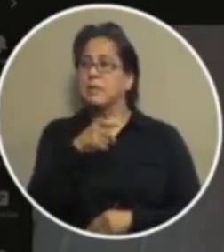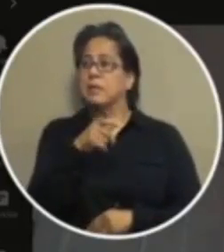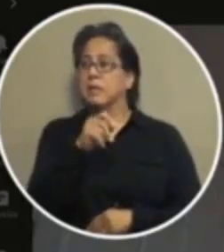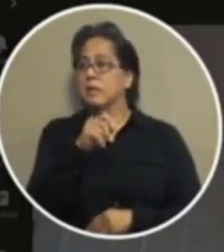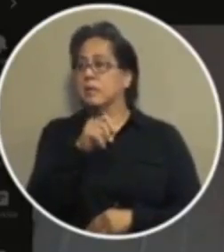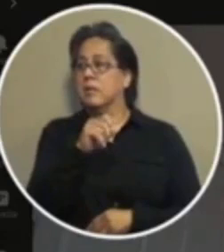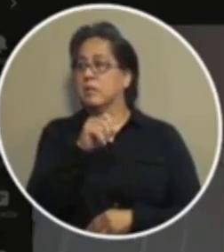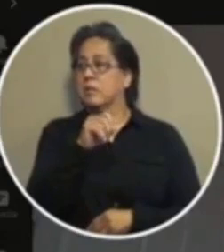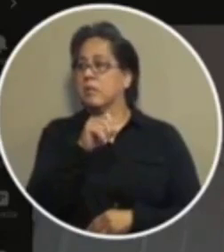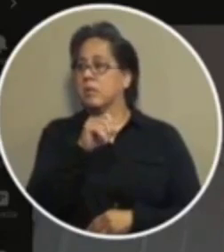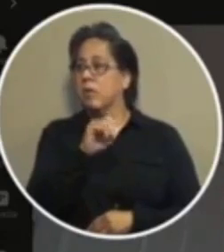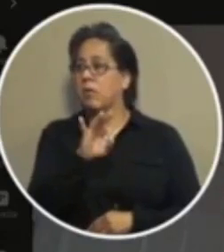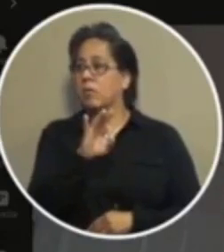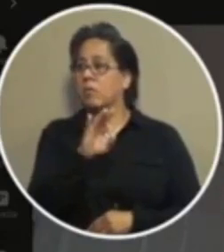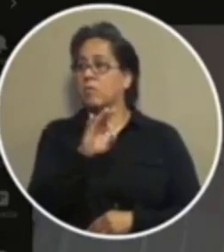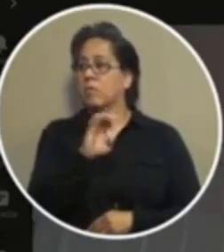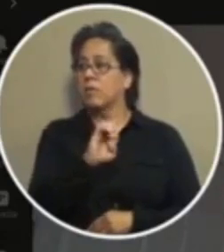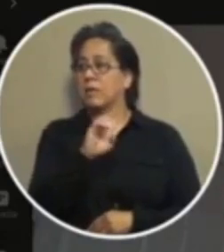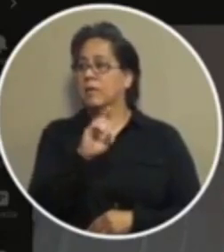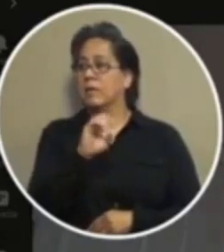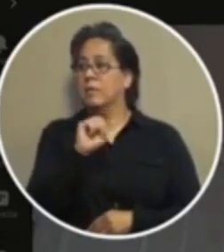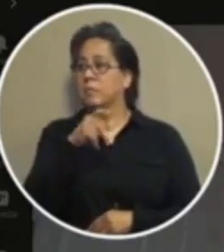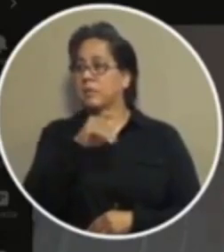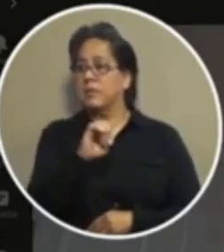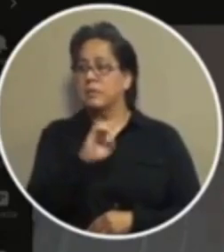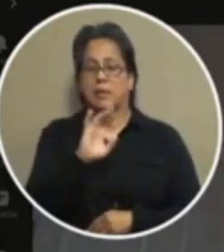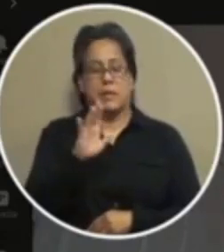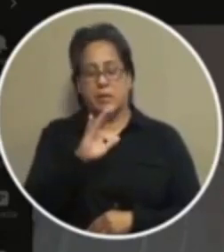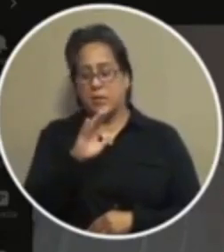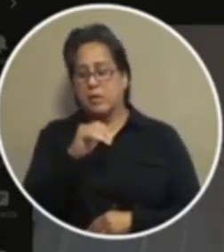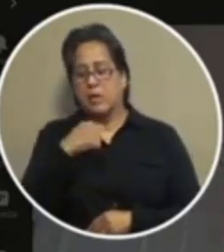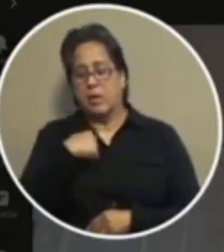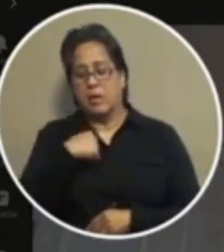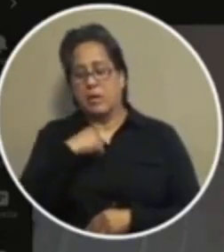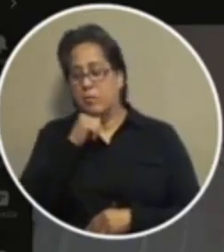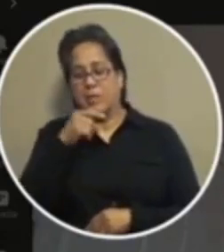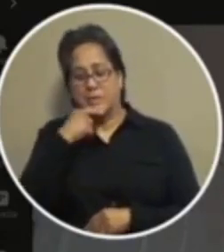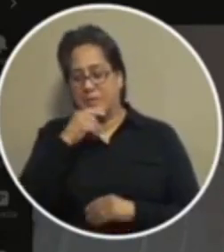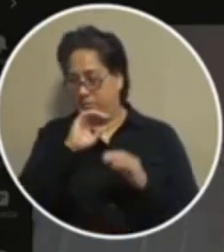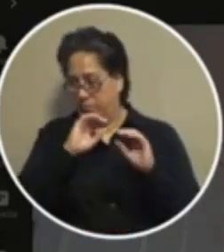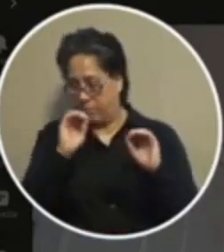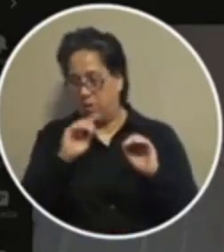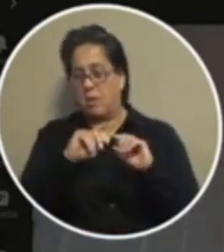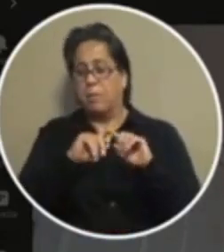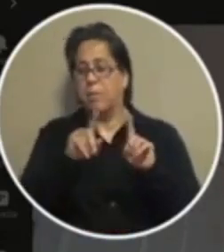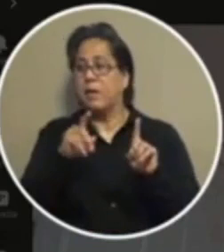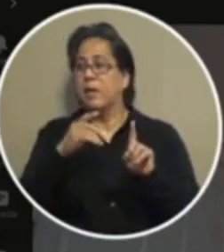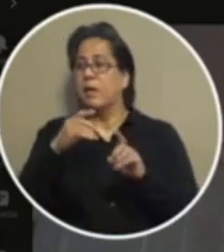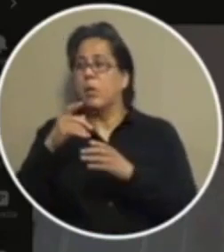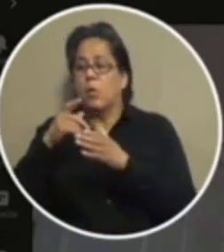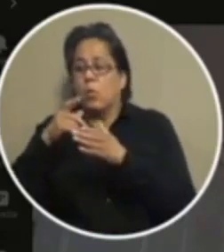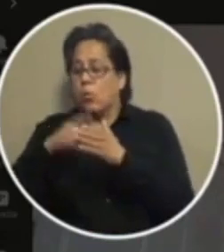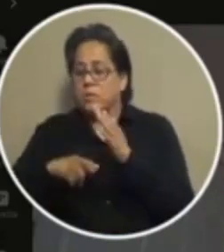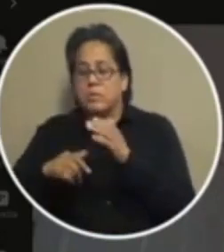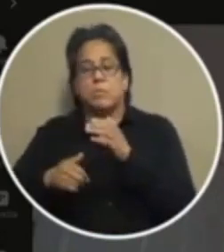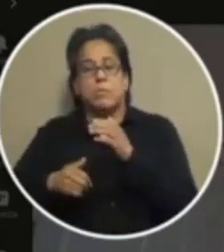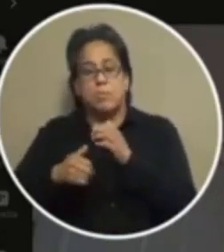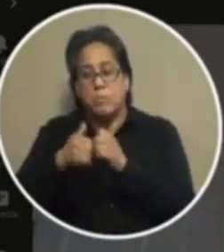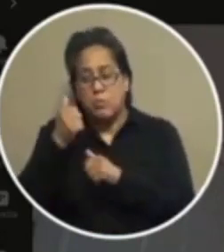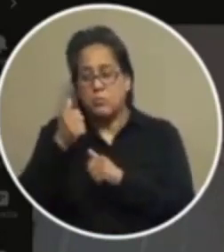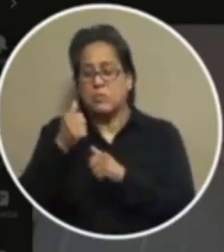offense based it's not that i don't agree with that approach my look is what is the most